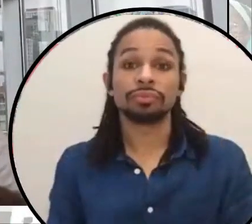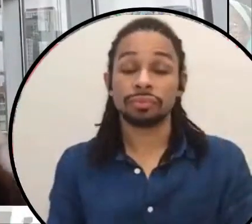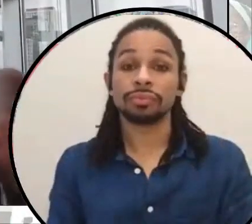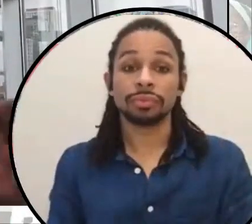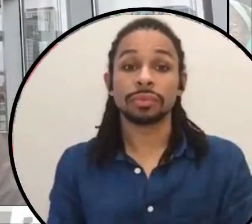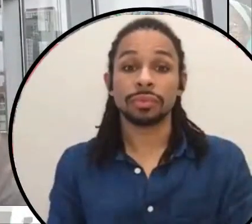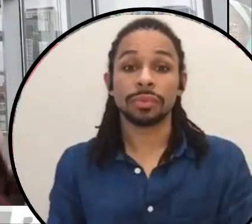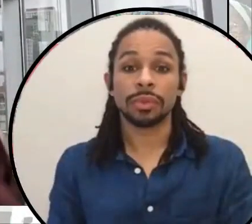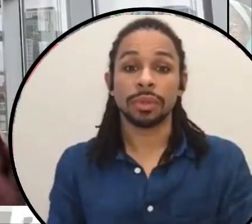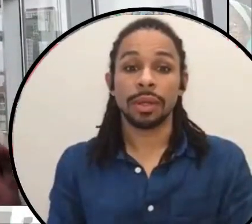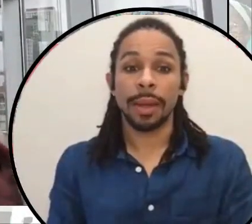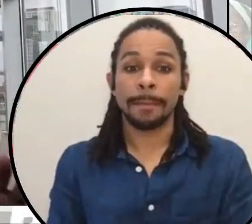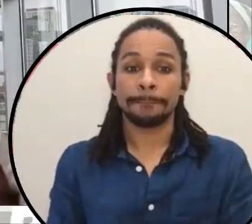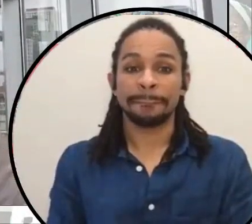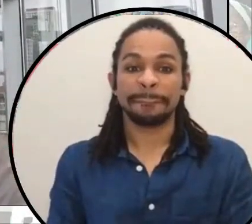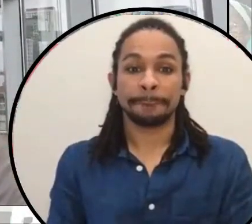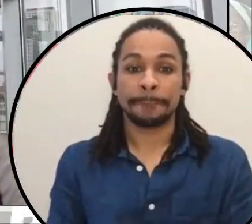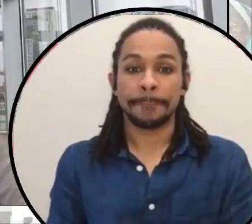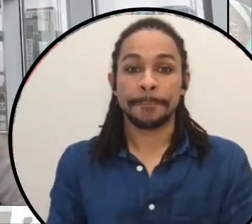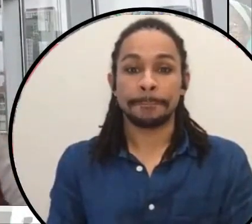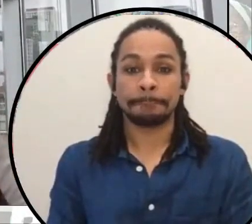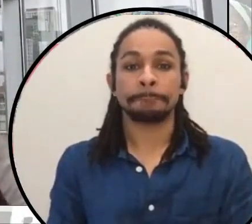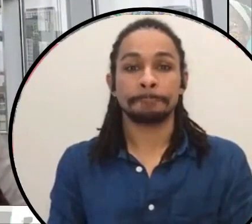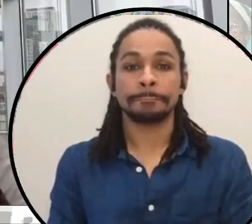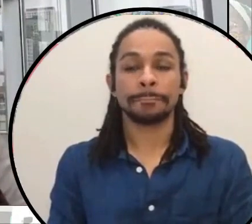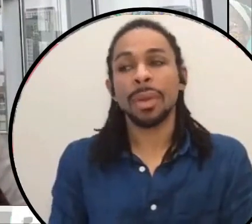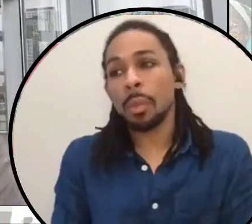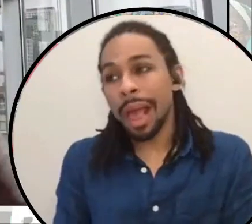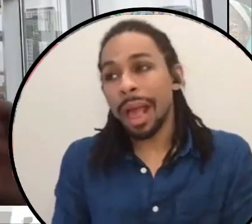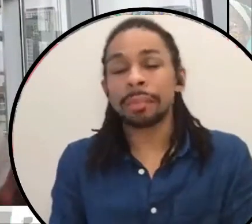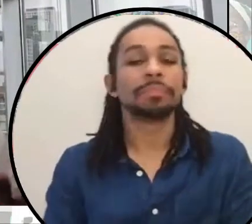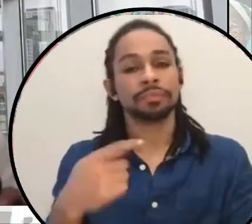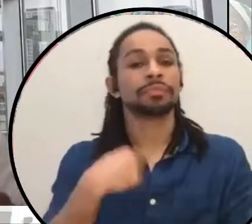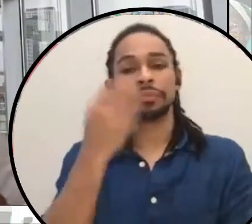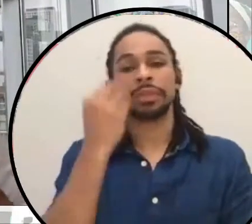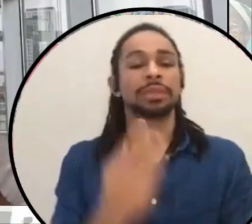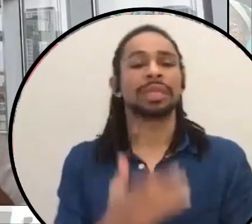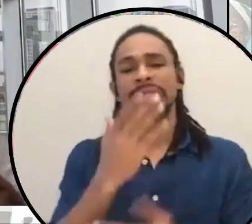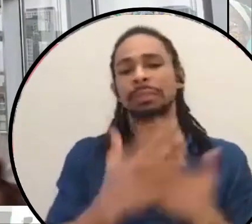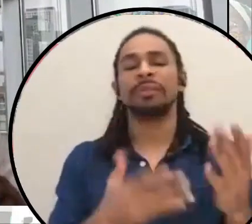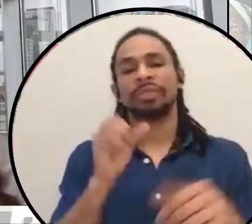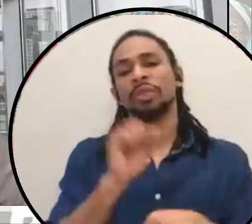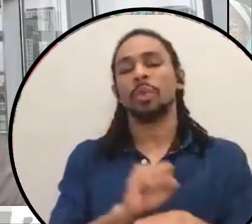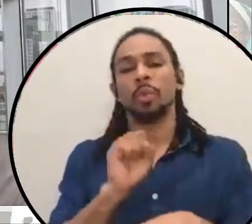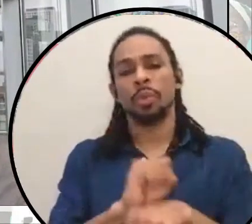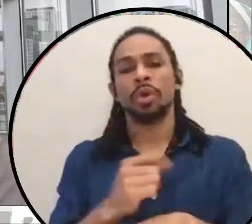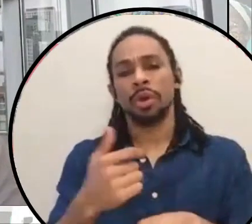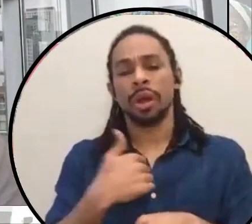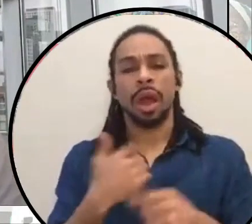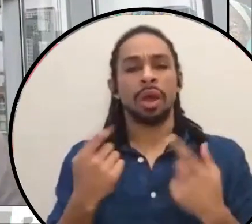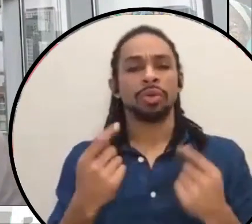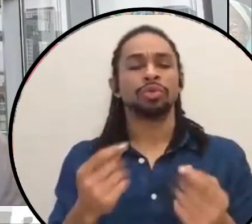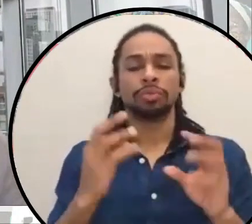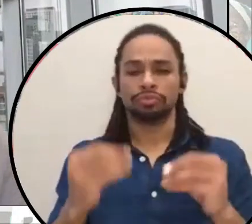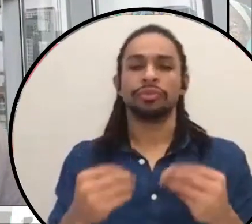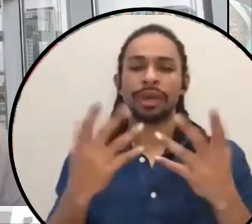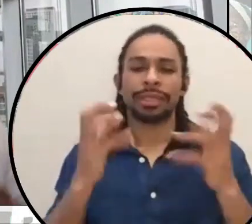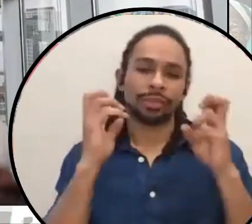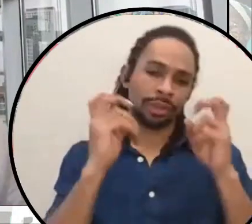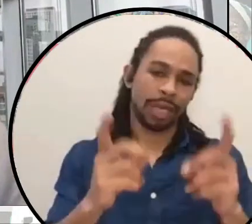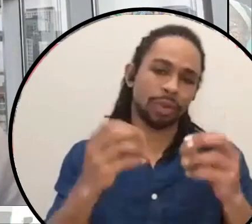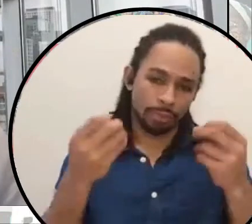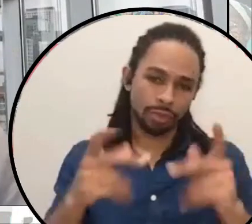just, uh, so anyway, uh, some of the work I do is providing, and we do it, it's providing education opportunities